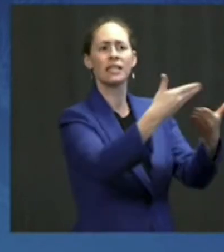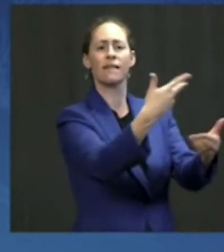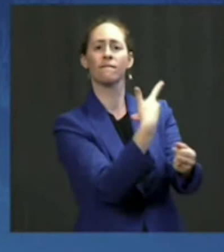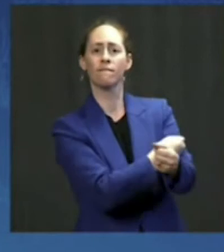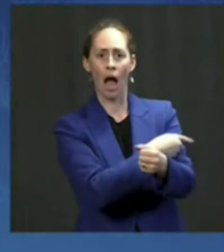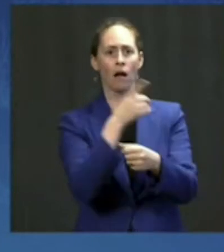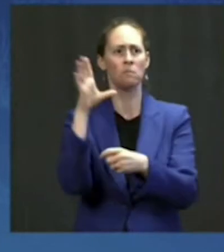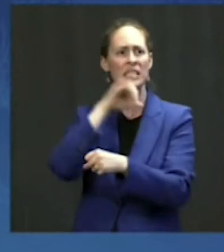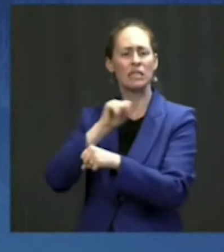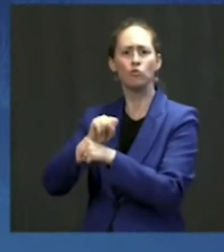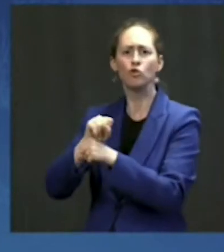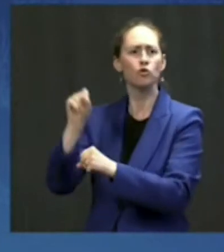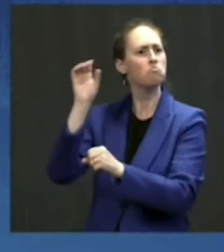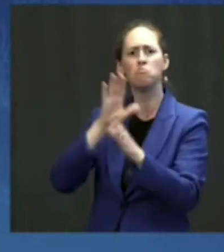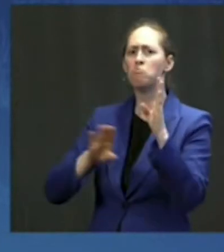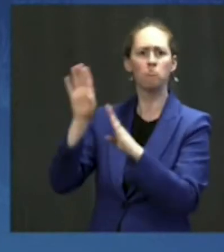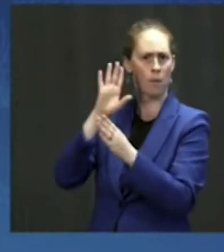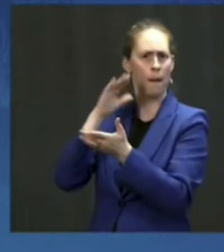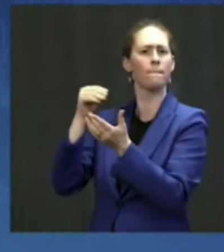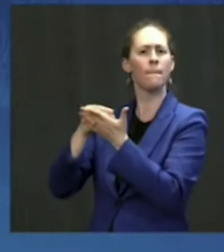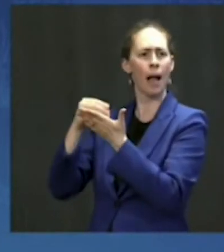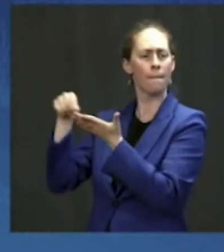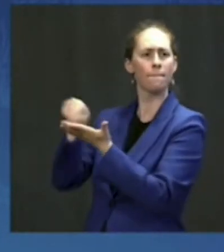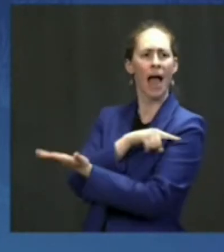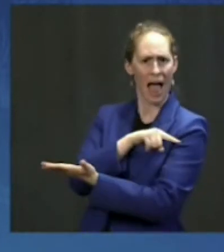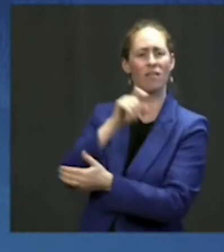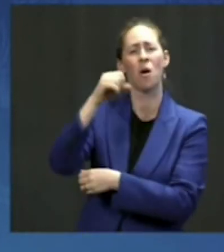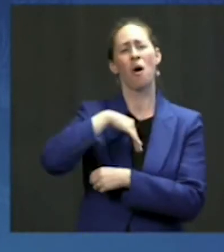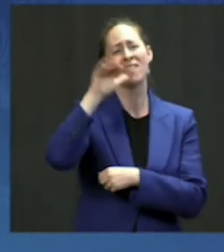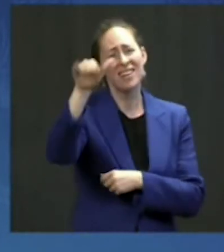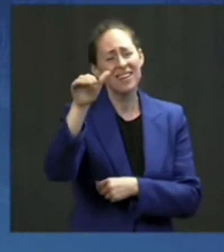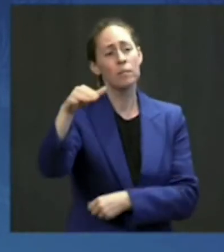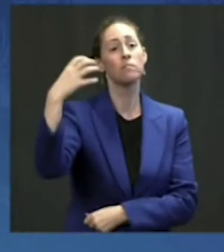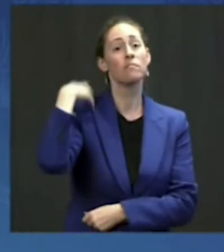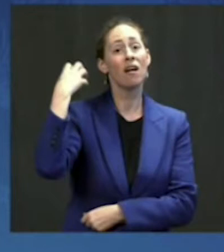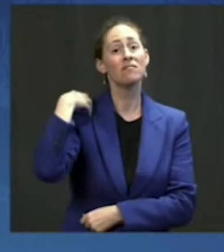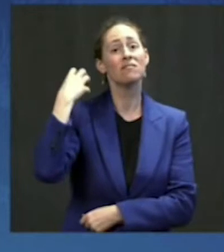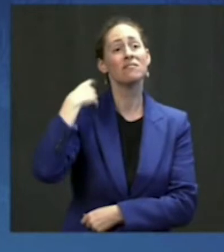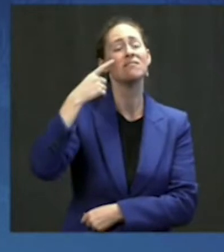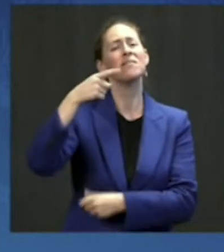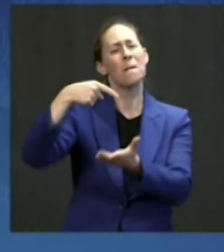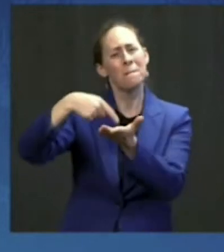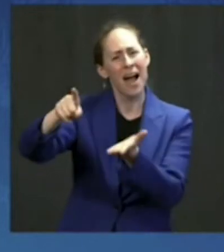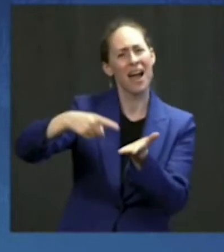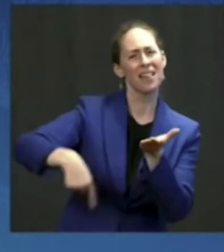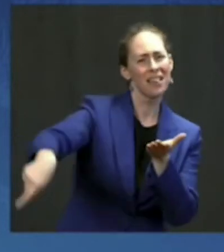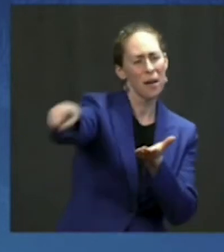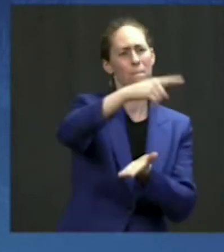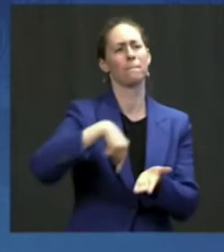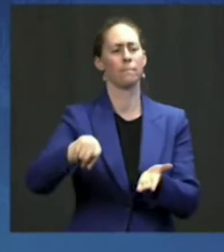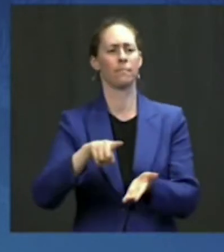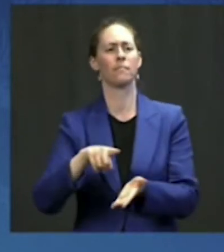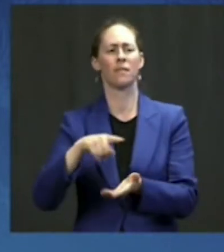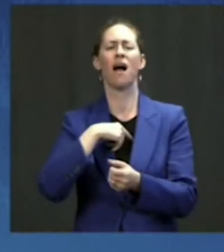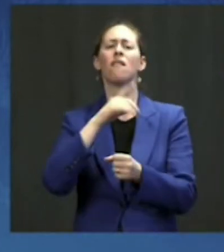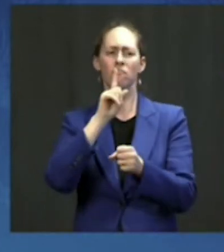all employees across the country to give paid time off to get the shot or to help a family member do so. I promise you,